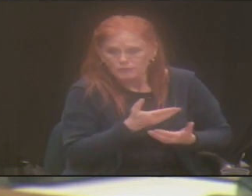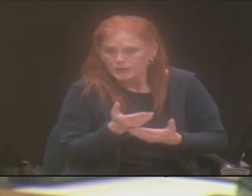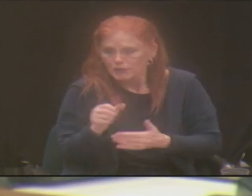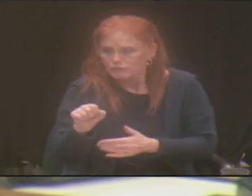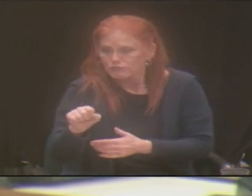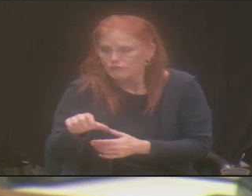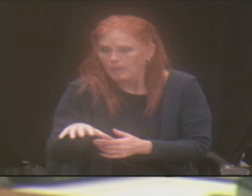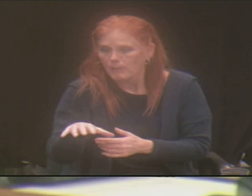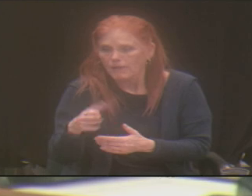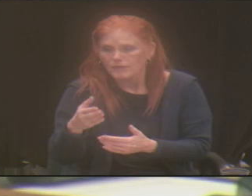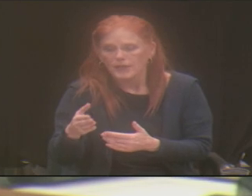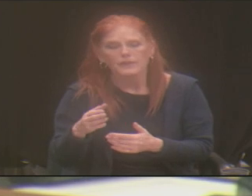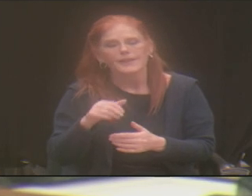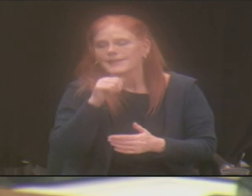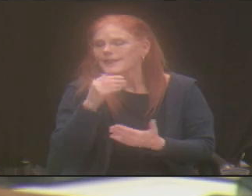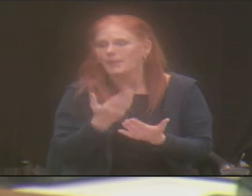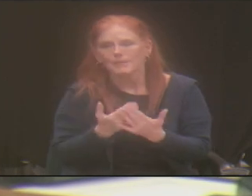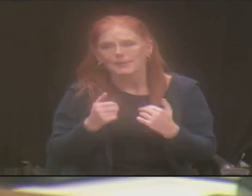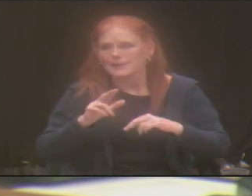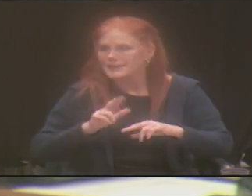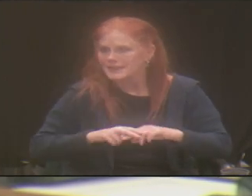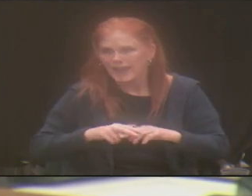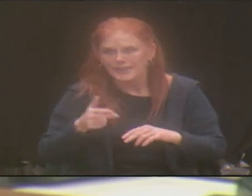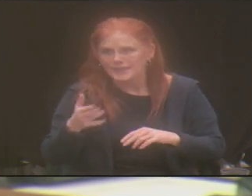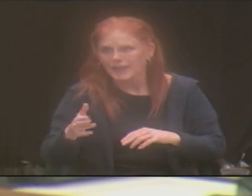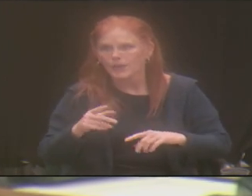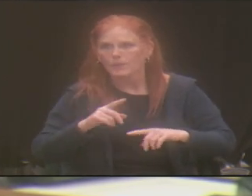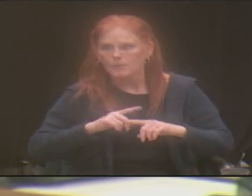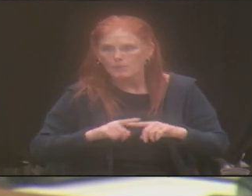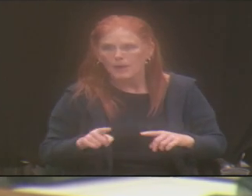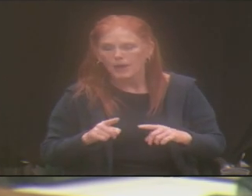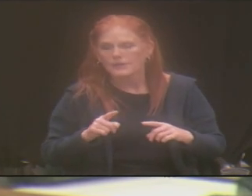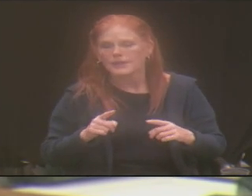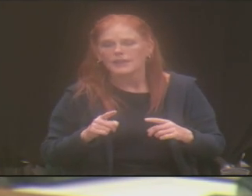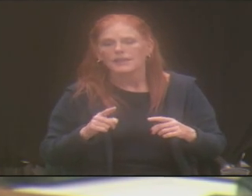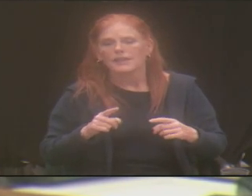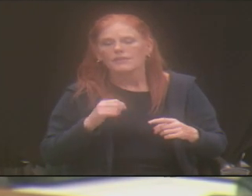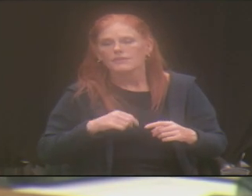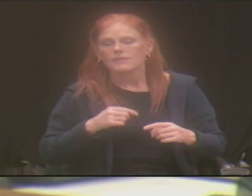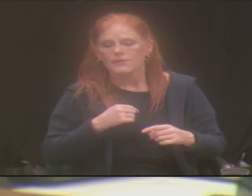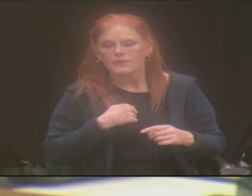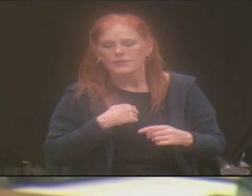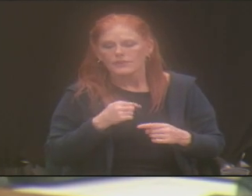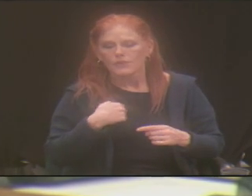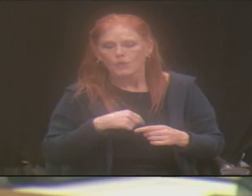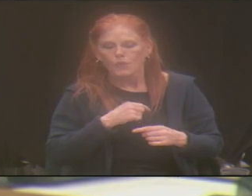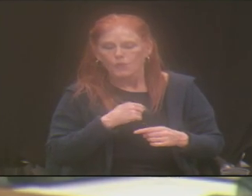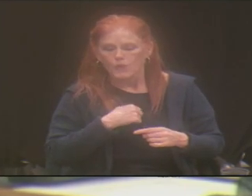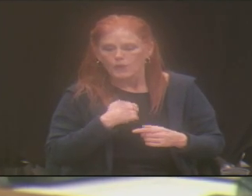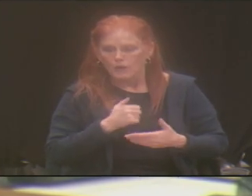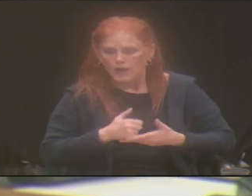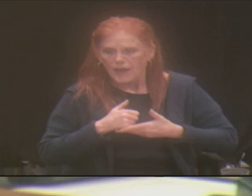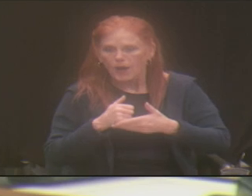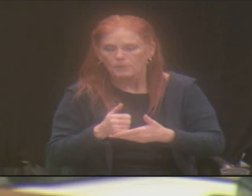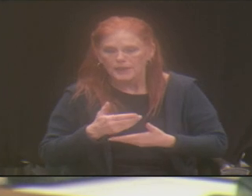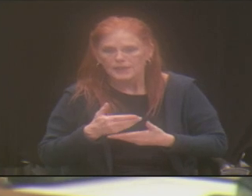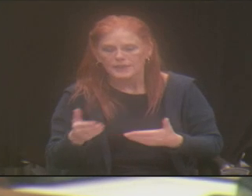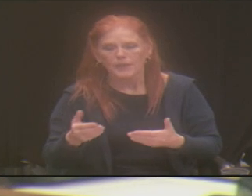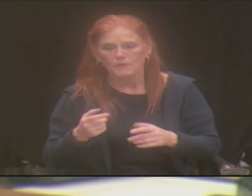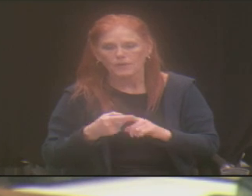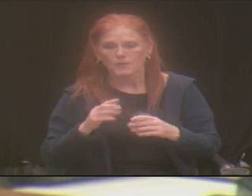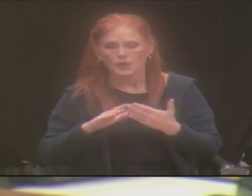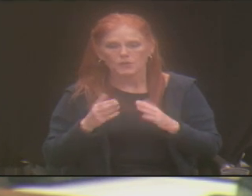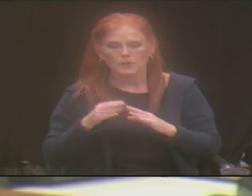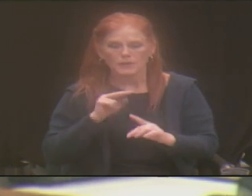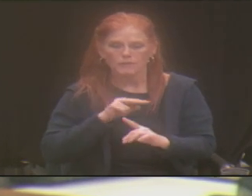not babysat, but they were being poured into and invested in from a community standpoint.